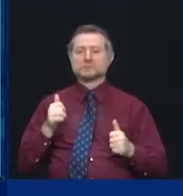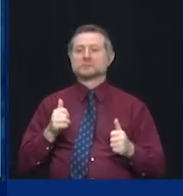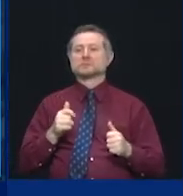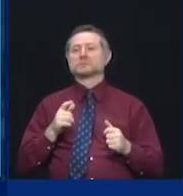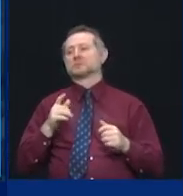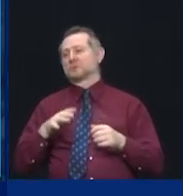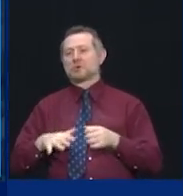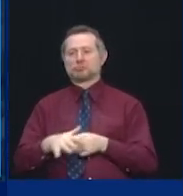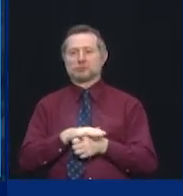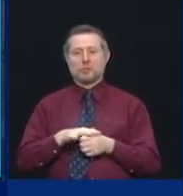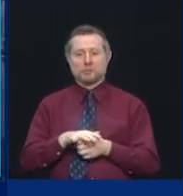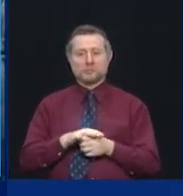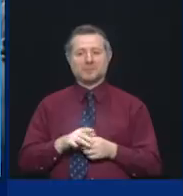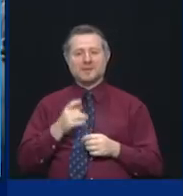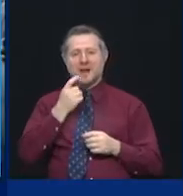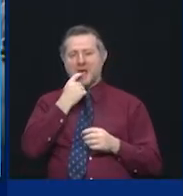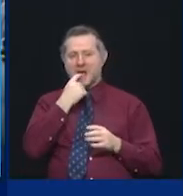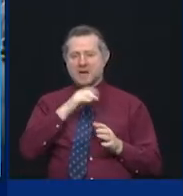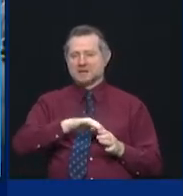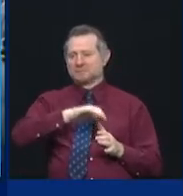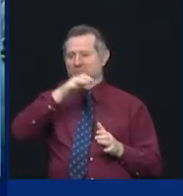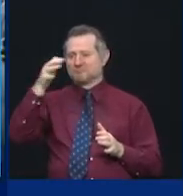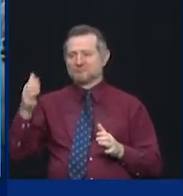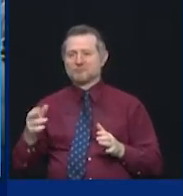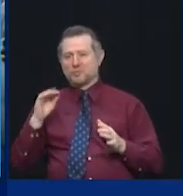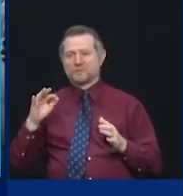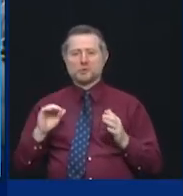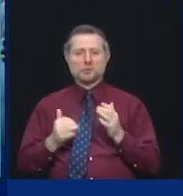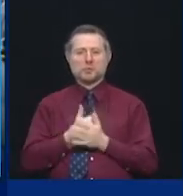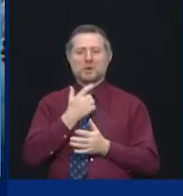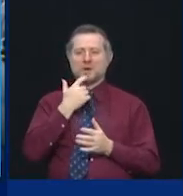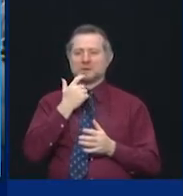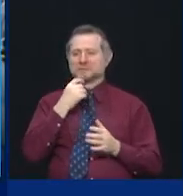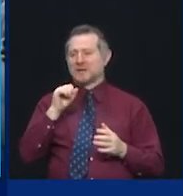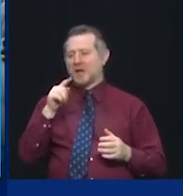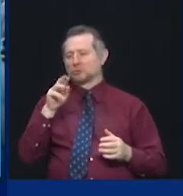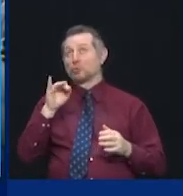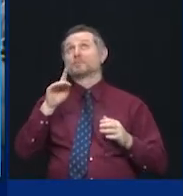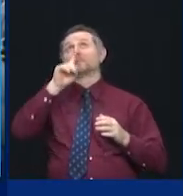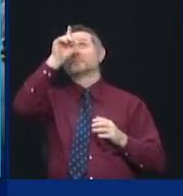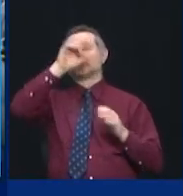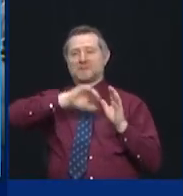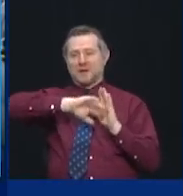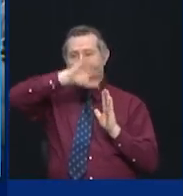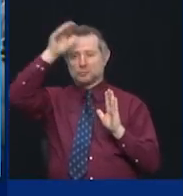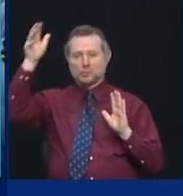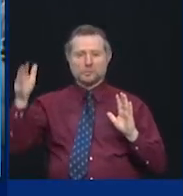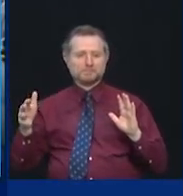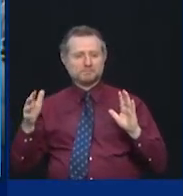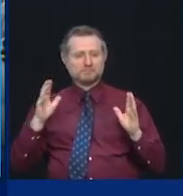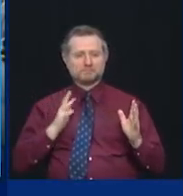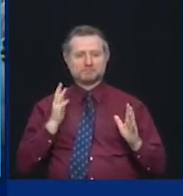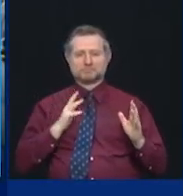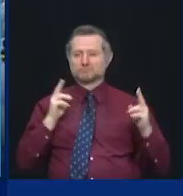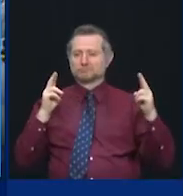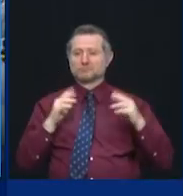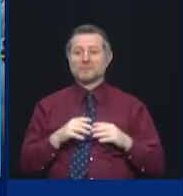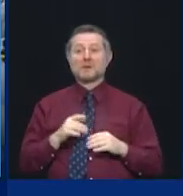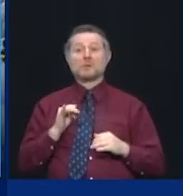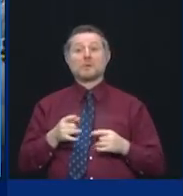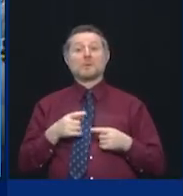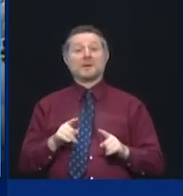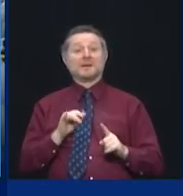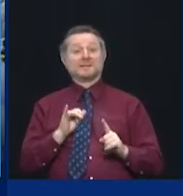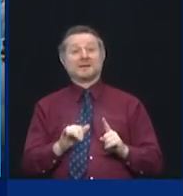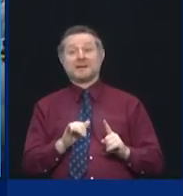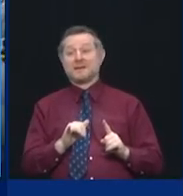rooftop, a new glass atrium. And while it did phenomenal things for New York